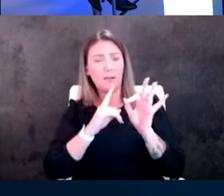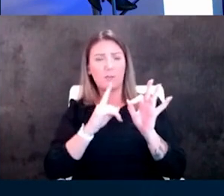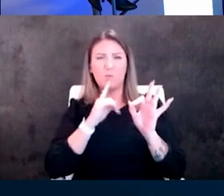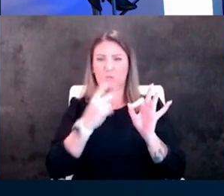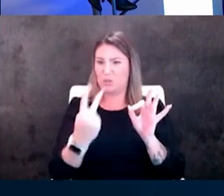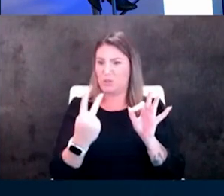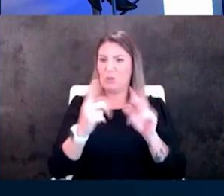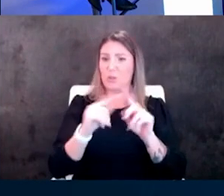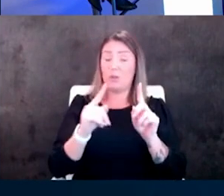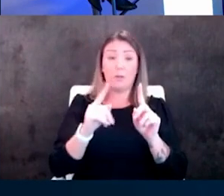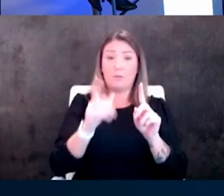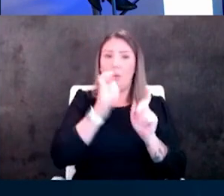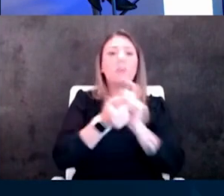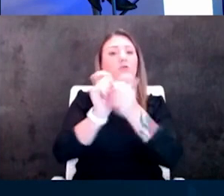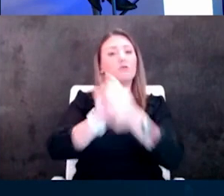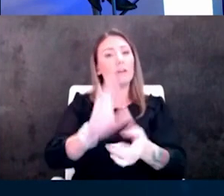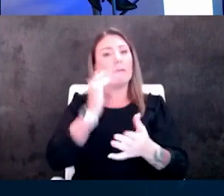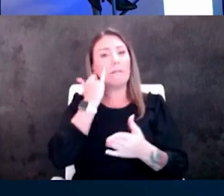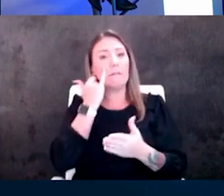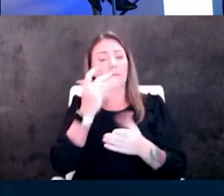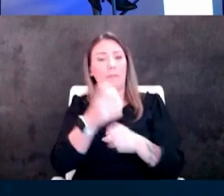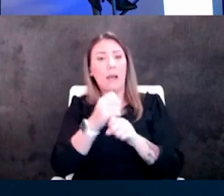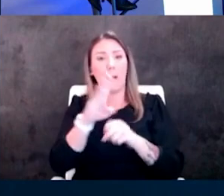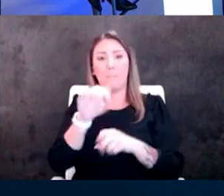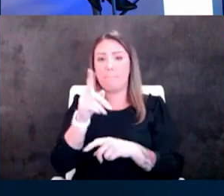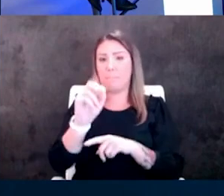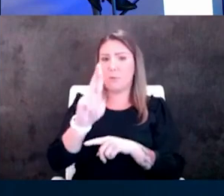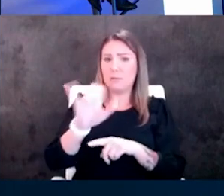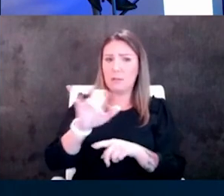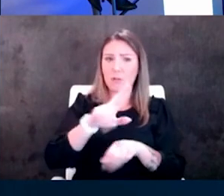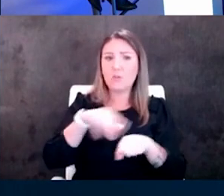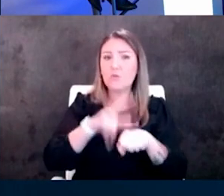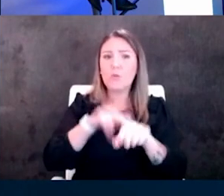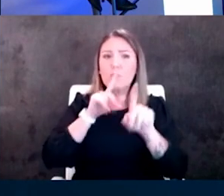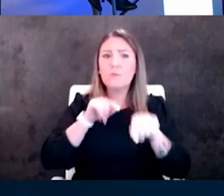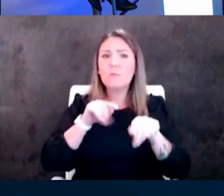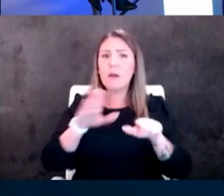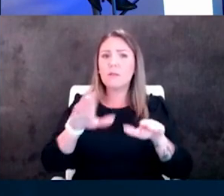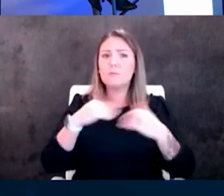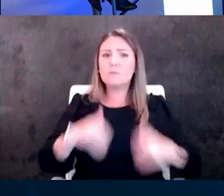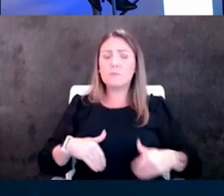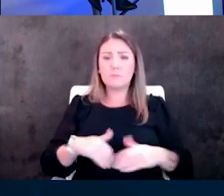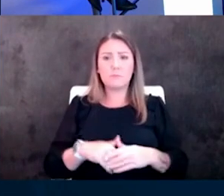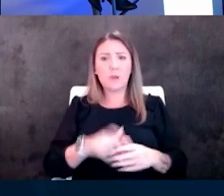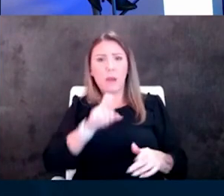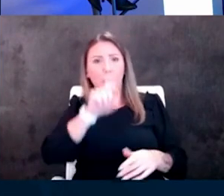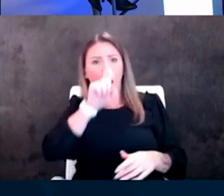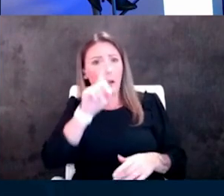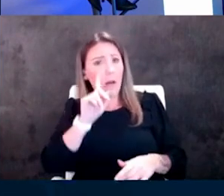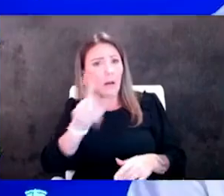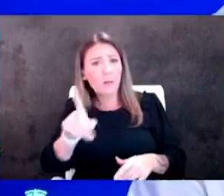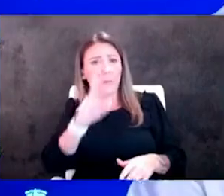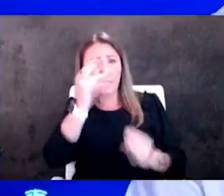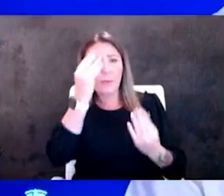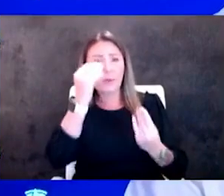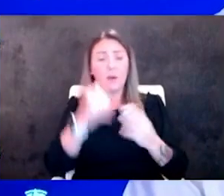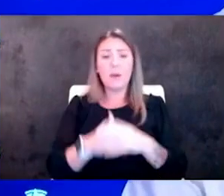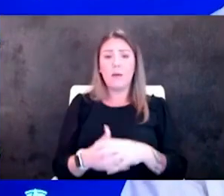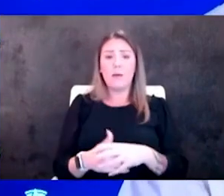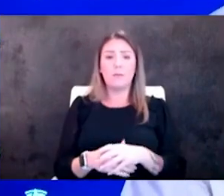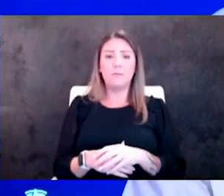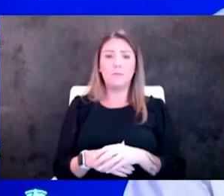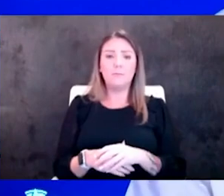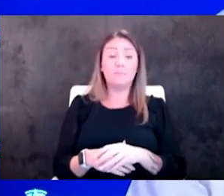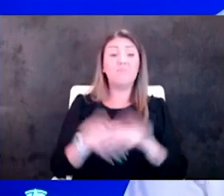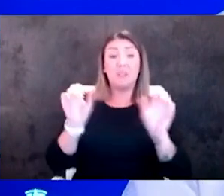she did but just curious if that's a normal immune response yeah hawkeye i'm not sure what do you what your thoughts are yeah i i could see that mechanism